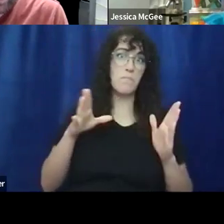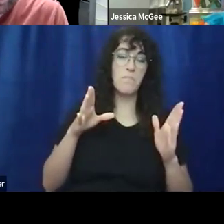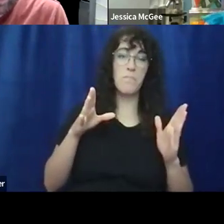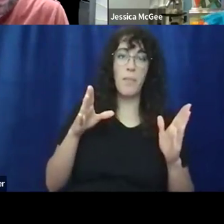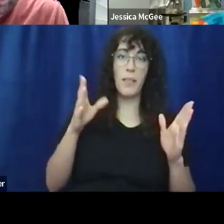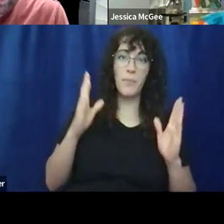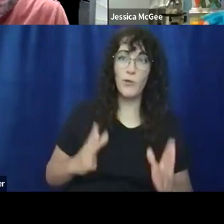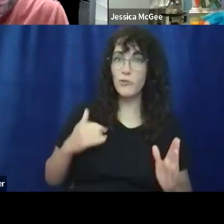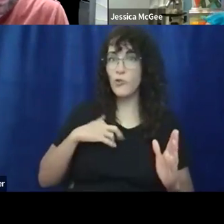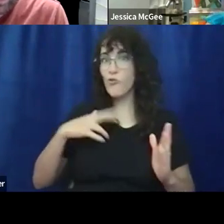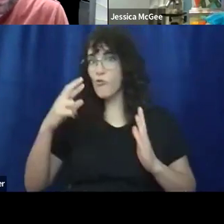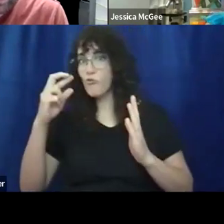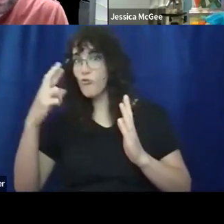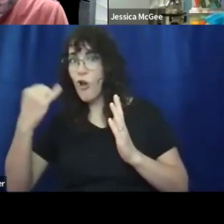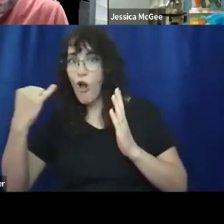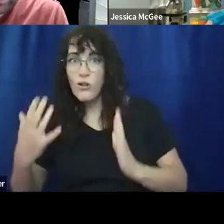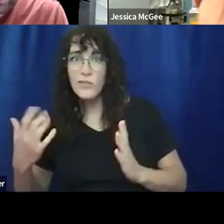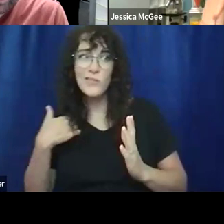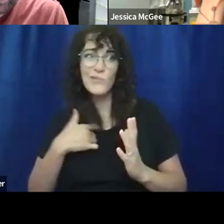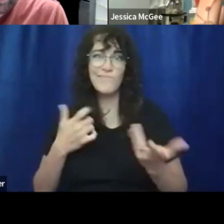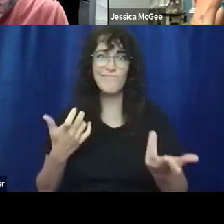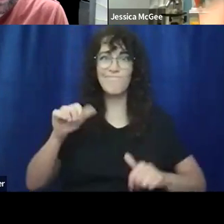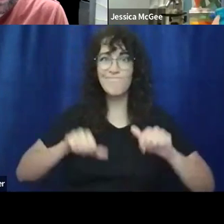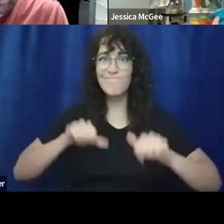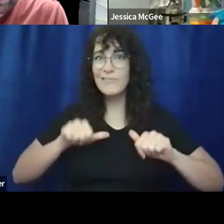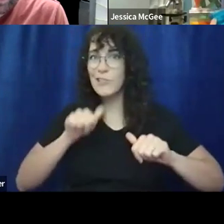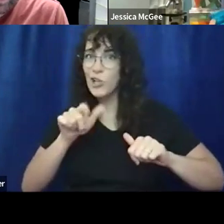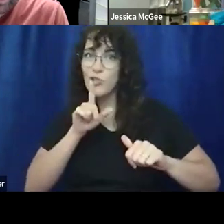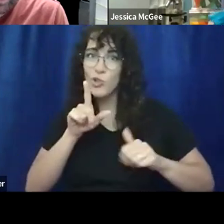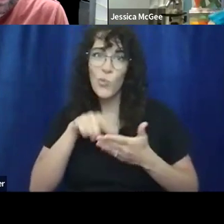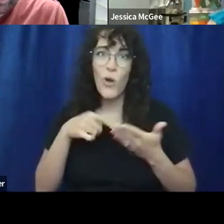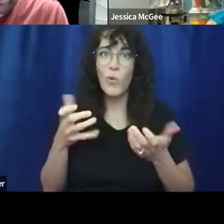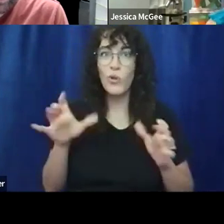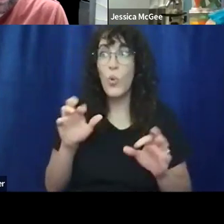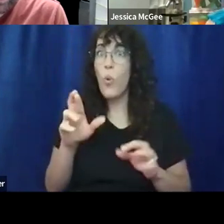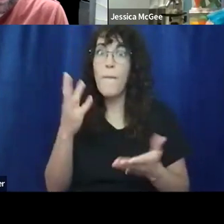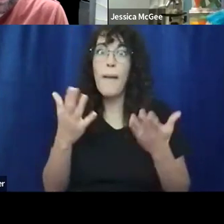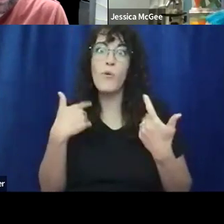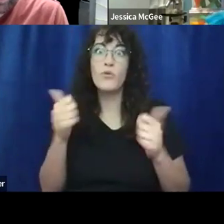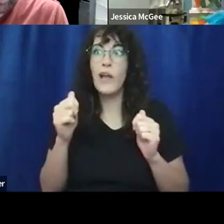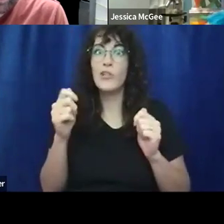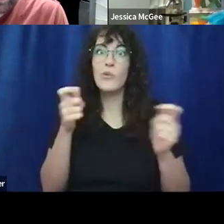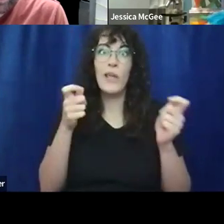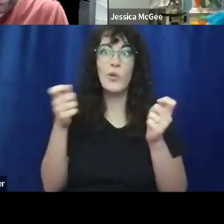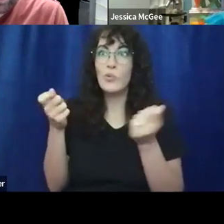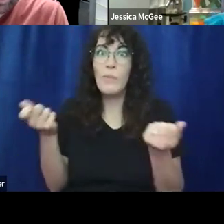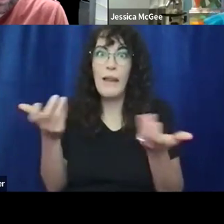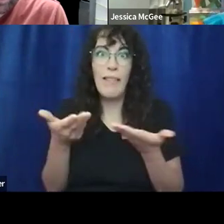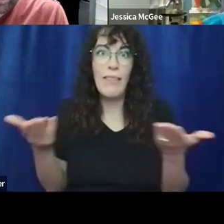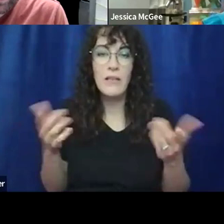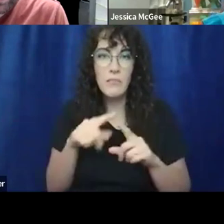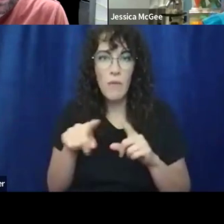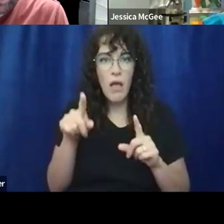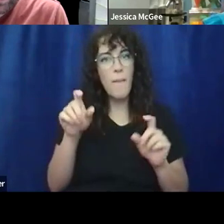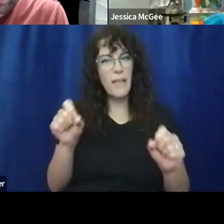we're so confused on what we want to do, or we may be doing too many things. Um, but being able to ask, uh, I think